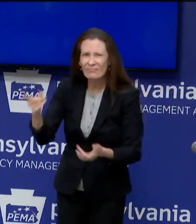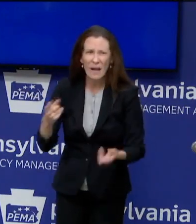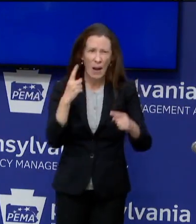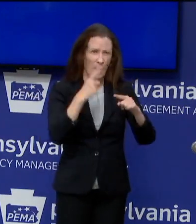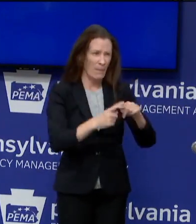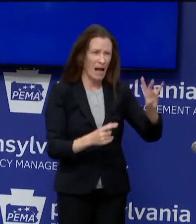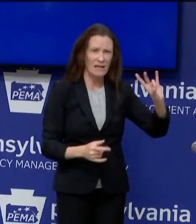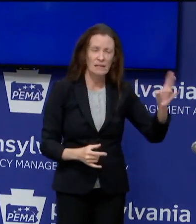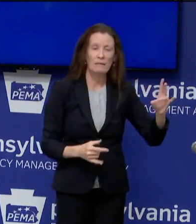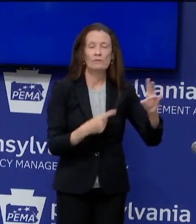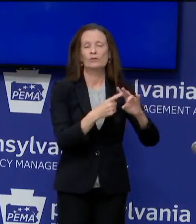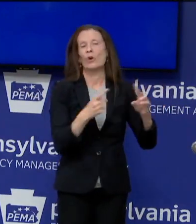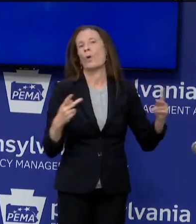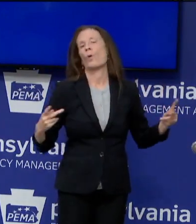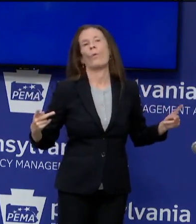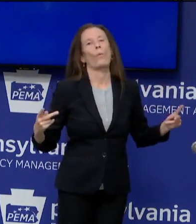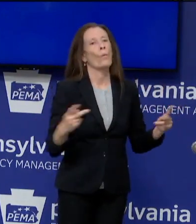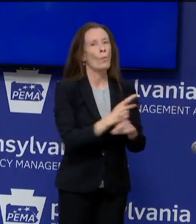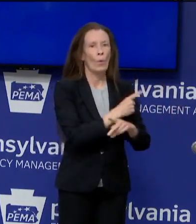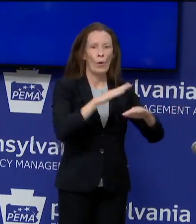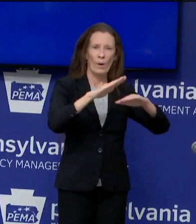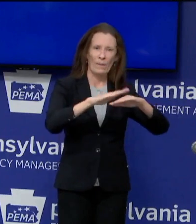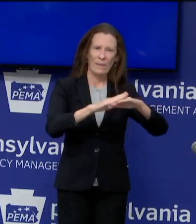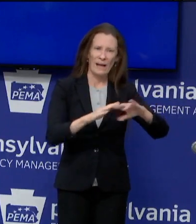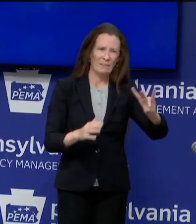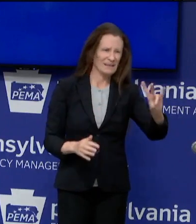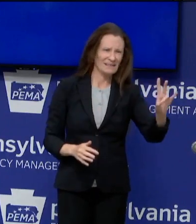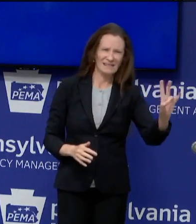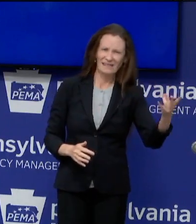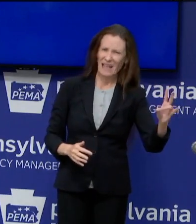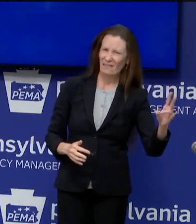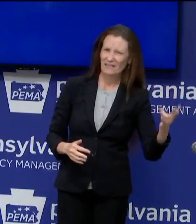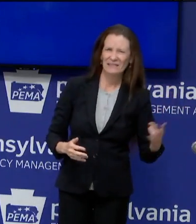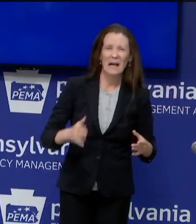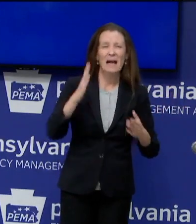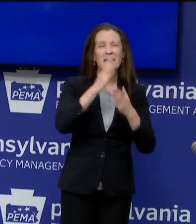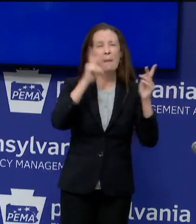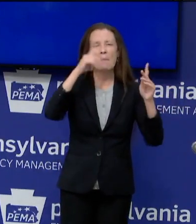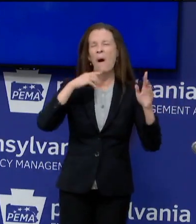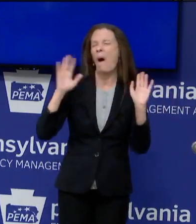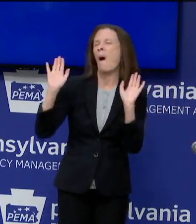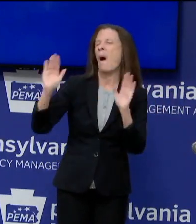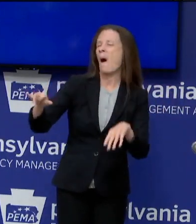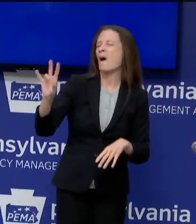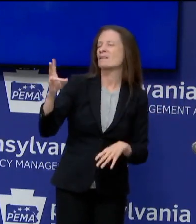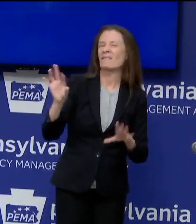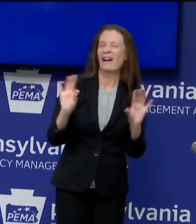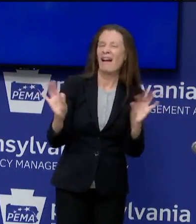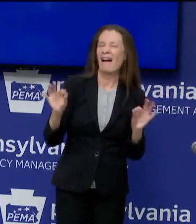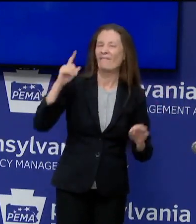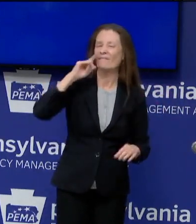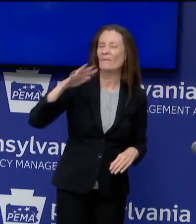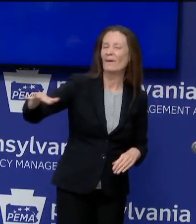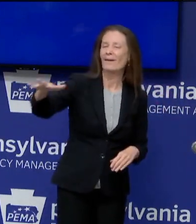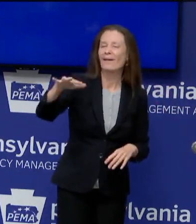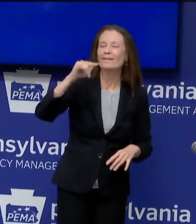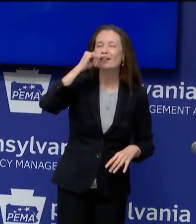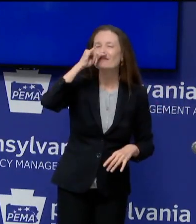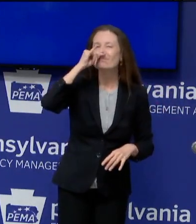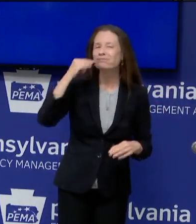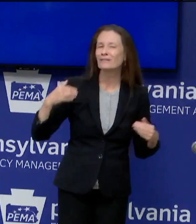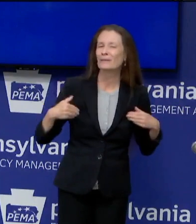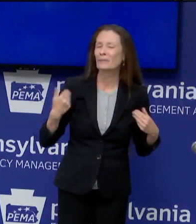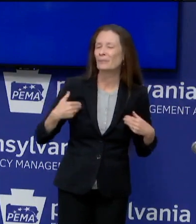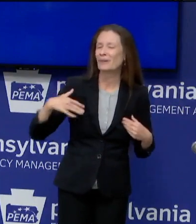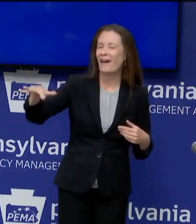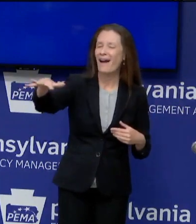wage as the thing that really only impacts young employees. You know, just a 16, 17-year-old kid down the street who's trying to make